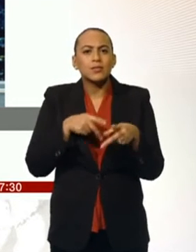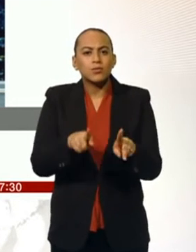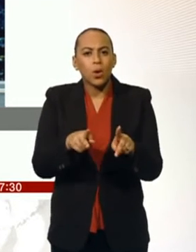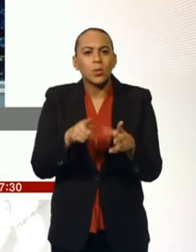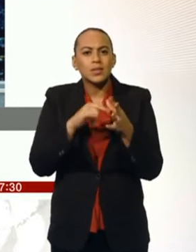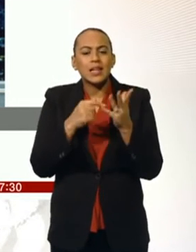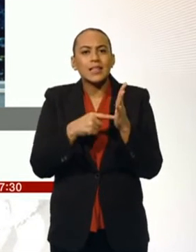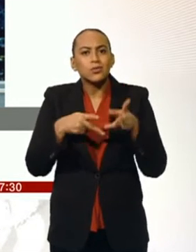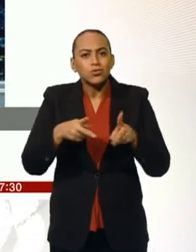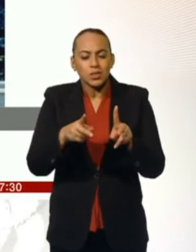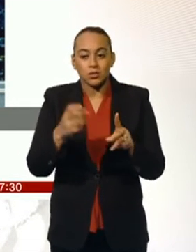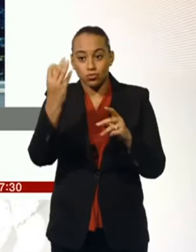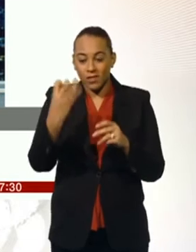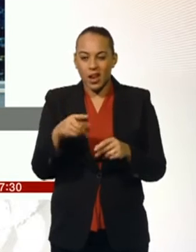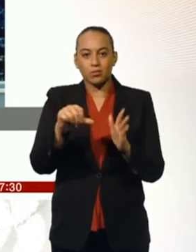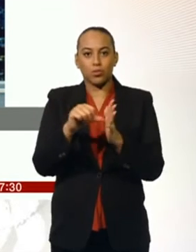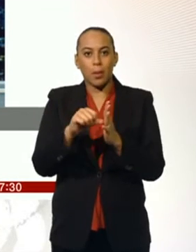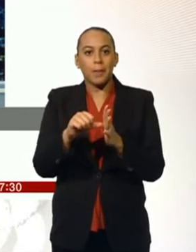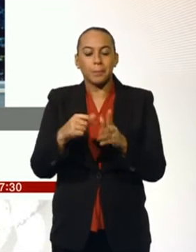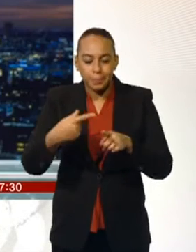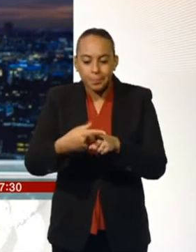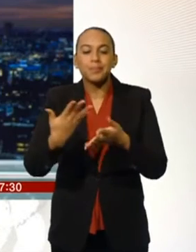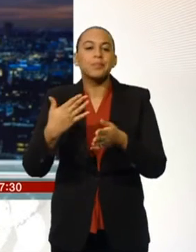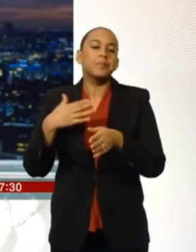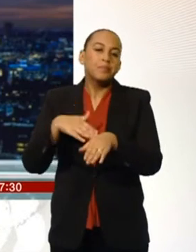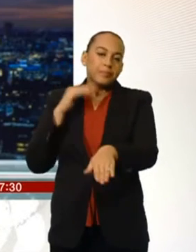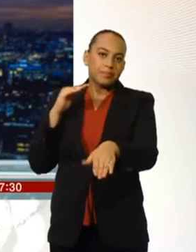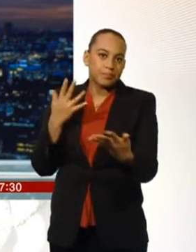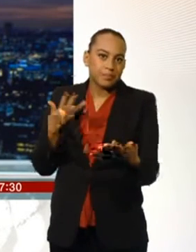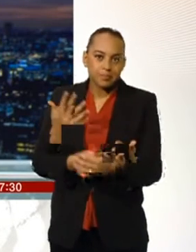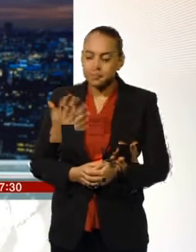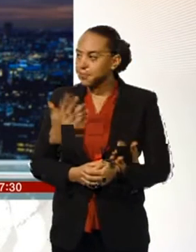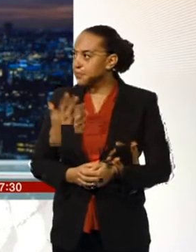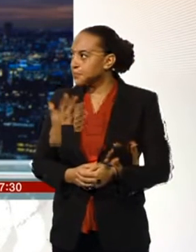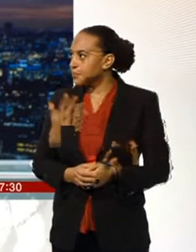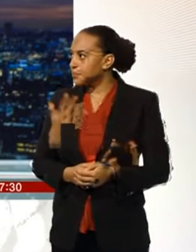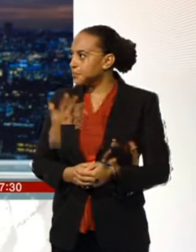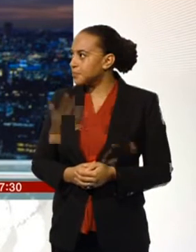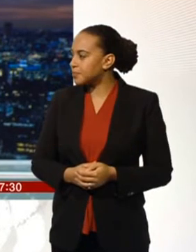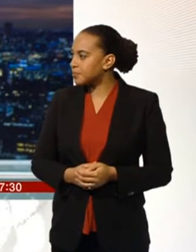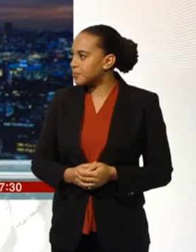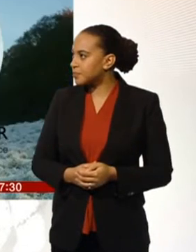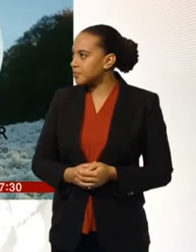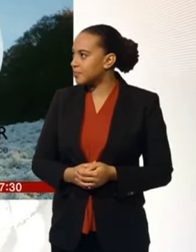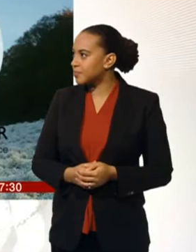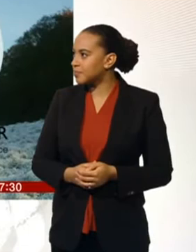That's because of a traffic light failure by Bromley North Station. Now let's get a check on the weather with Elizabeth Rizzini.